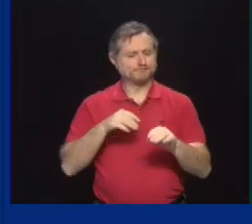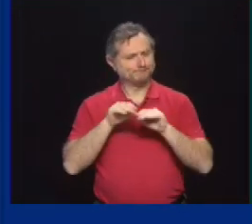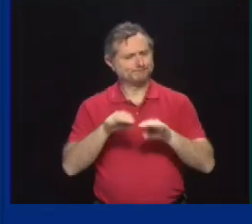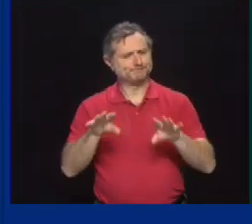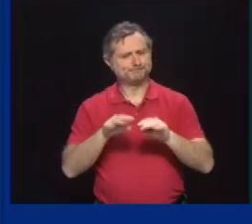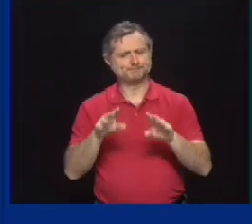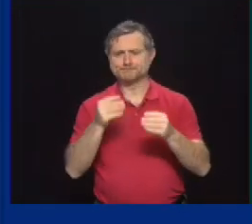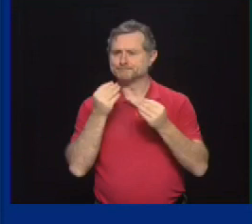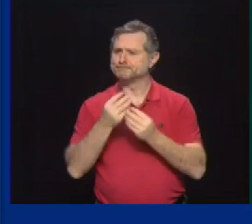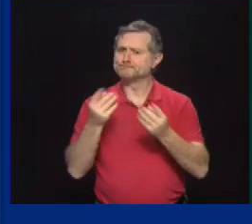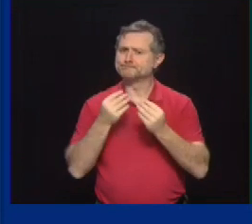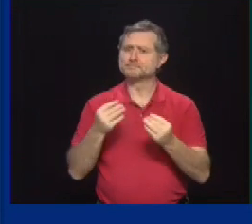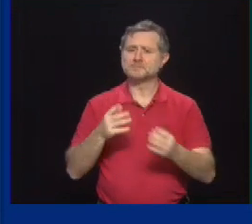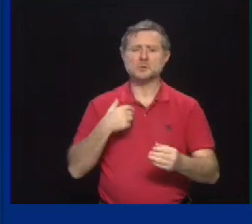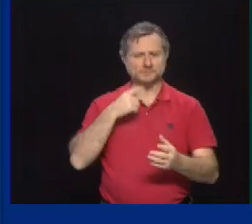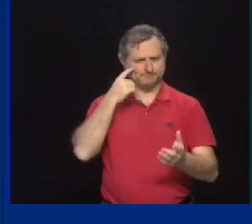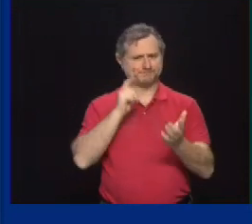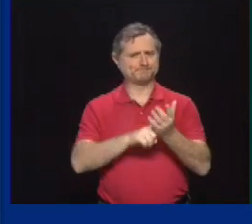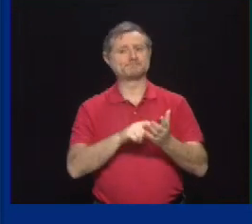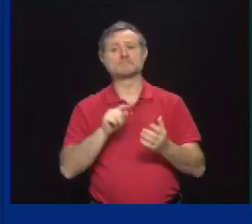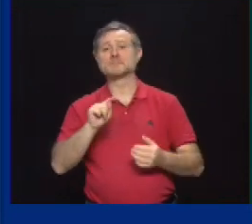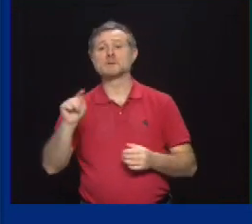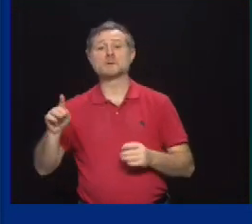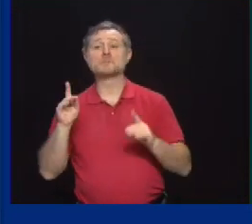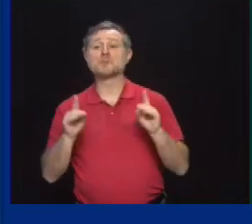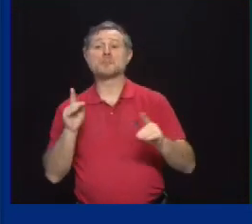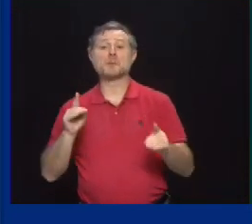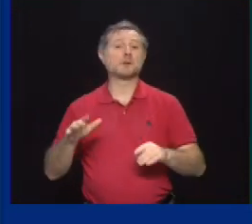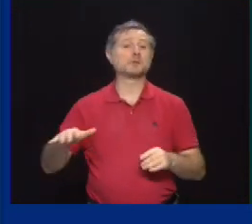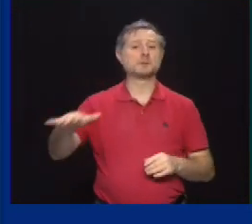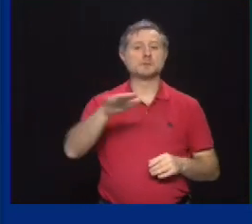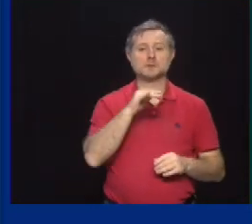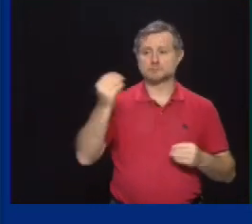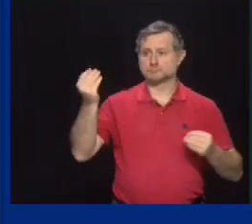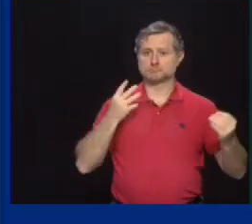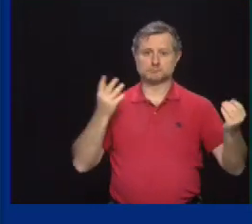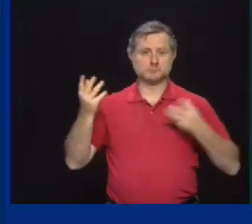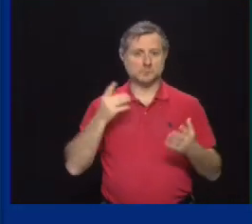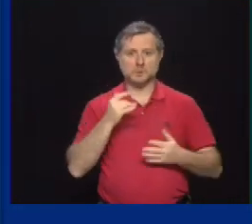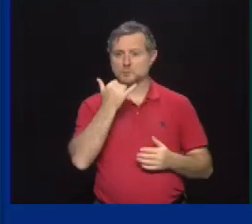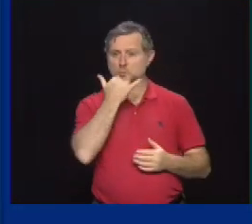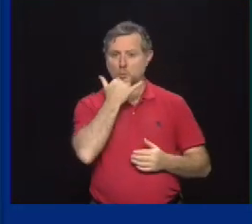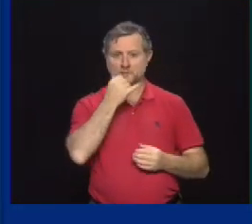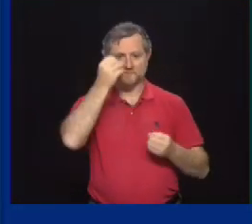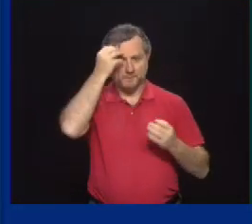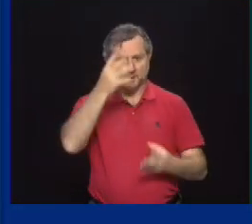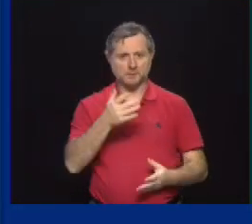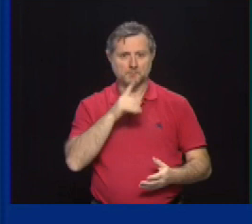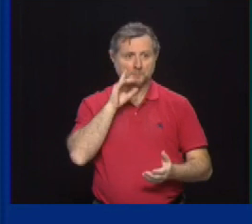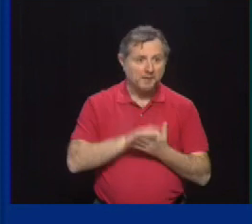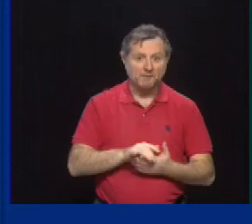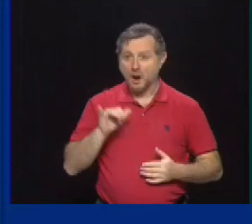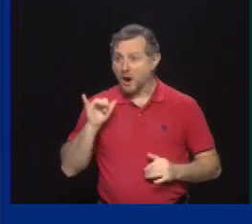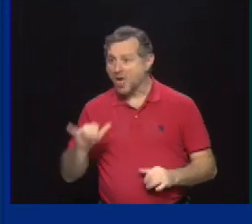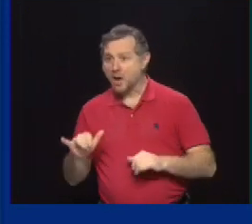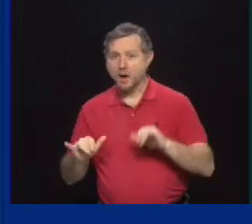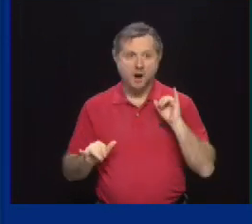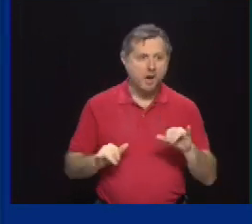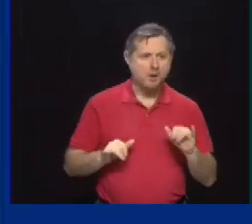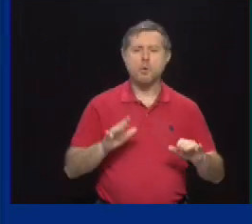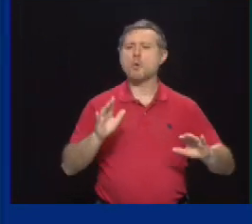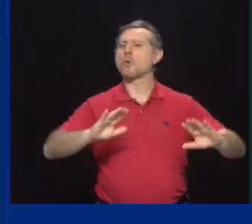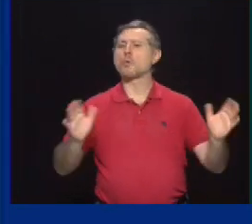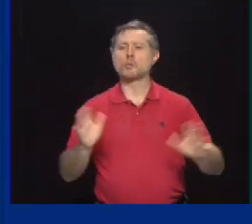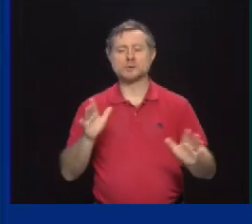people are not getting vaccinated is that they are believing the lies on social media. It's dangerous, it's misleading, and it puts people at